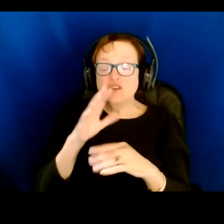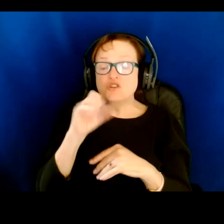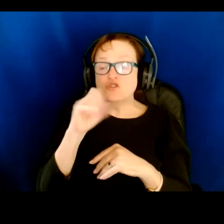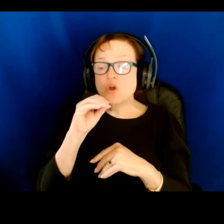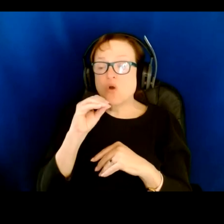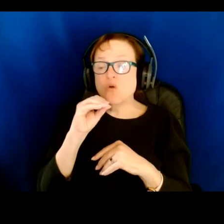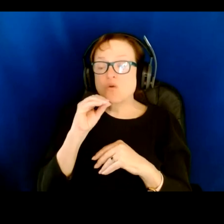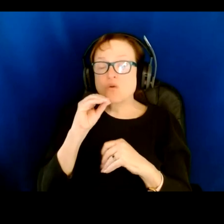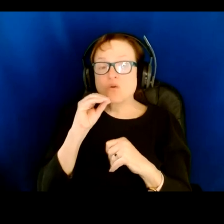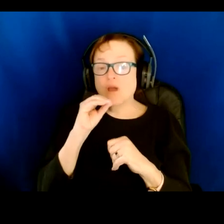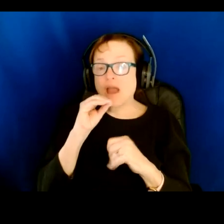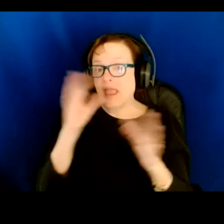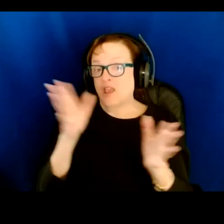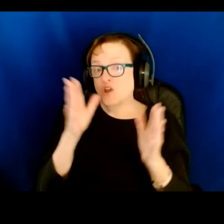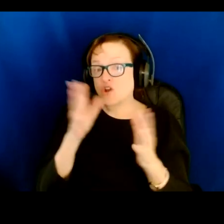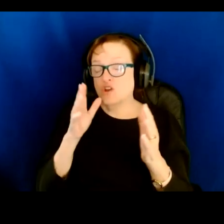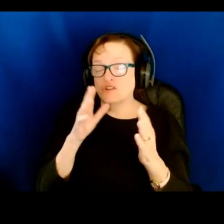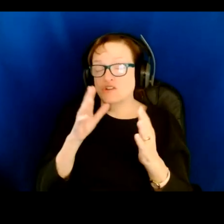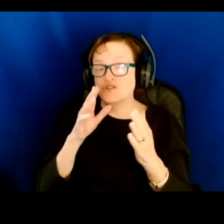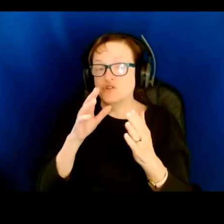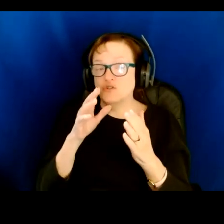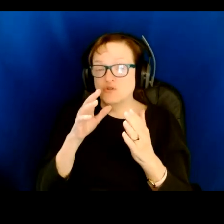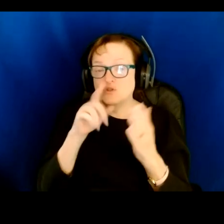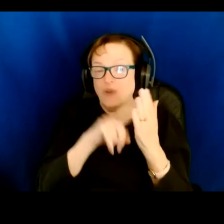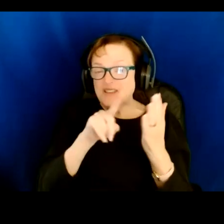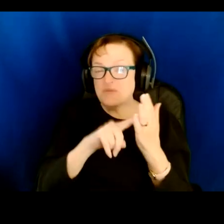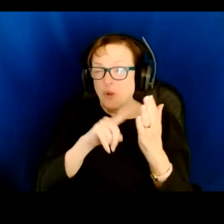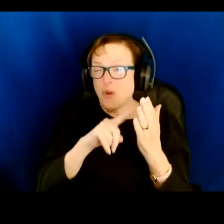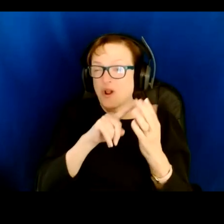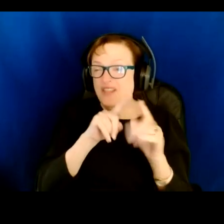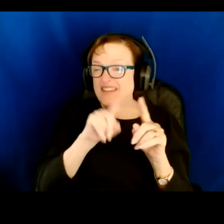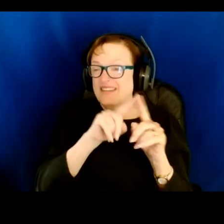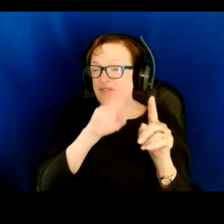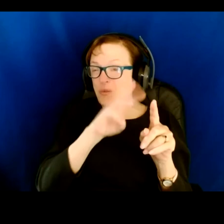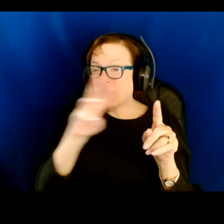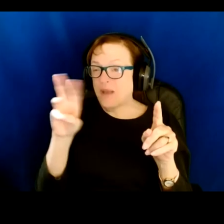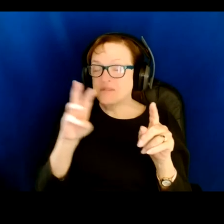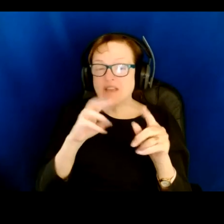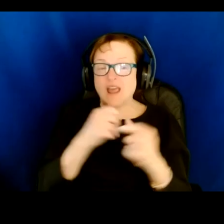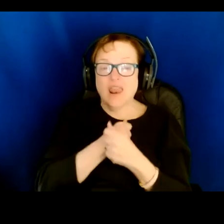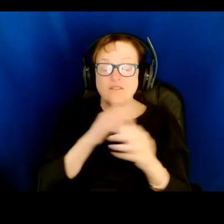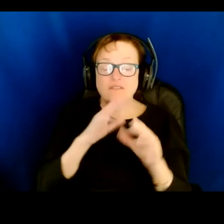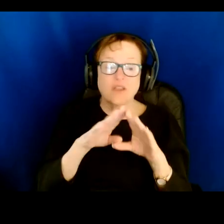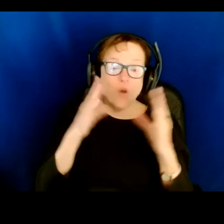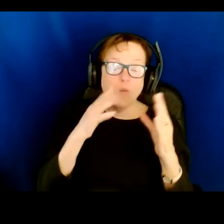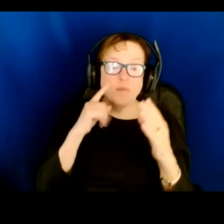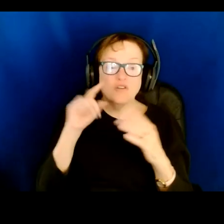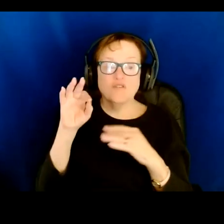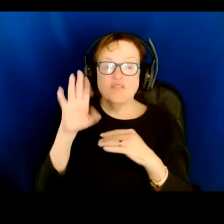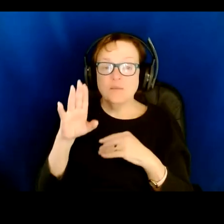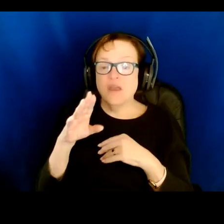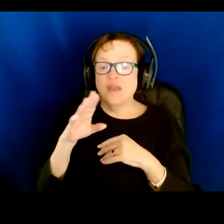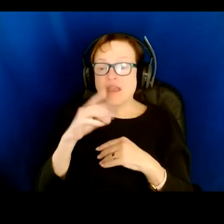exploring just as you've invited them to your site to explore these types of things. I love that you're so open to the feedback. And I think exactly